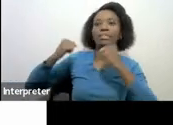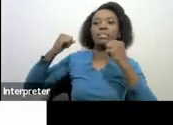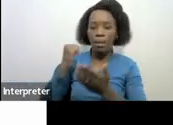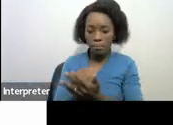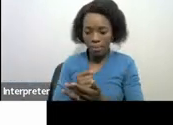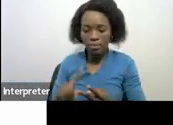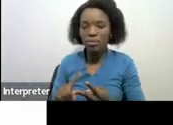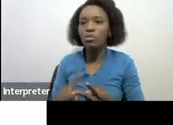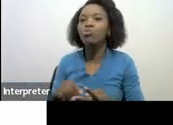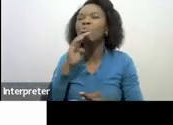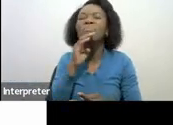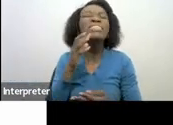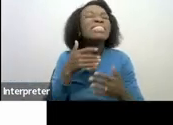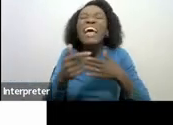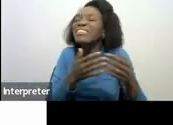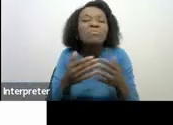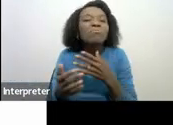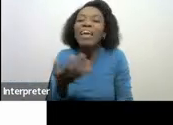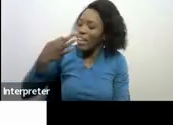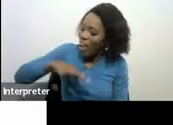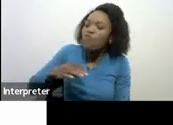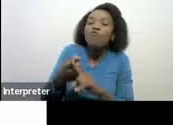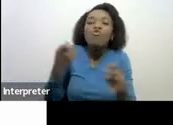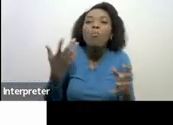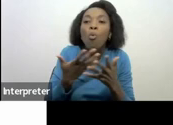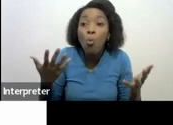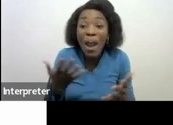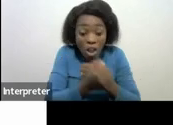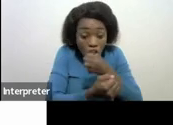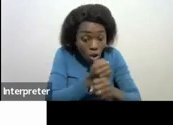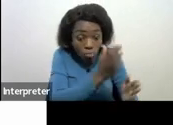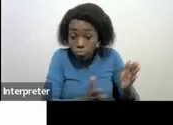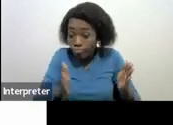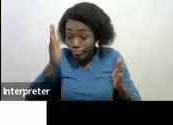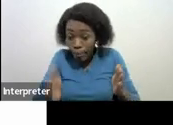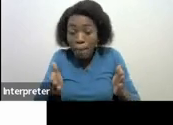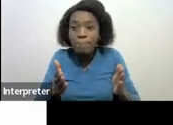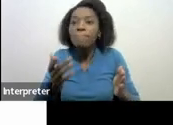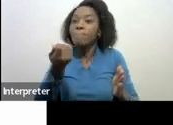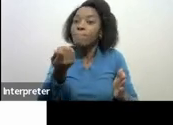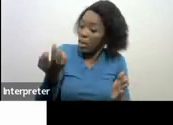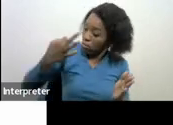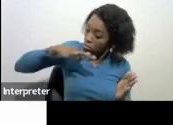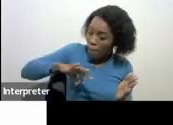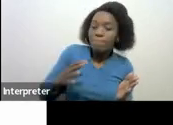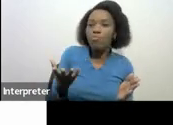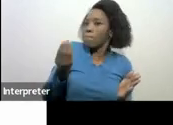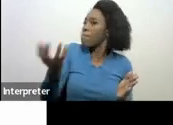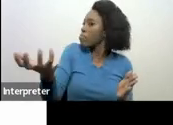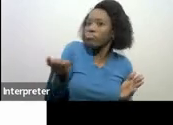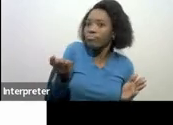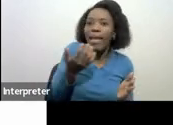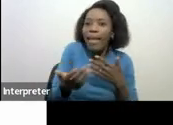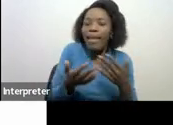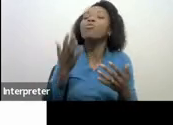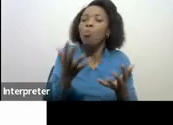are looking at all the income you've received during the year of assessment then that will form the part of your gross income